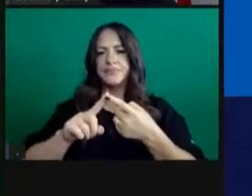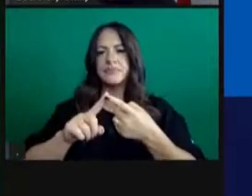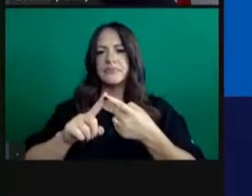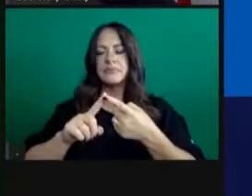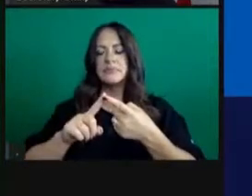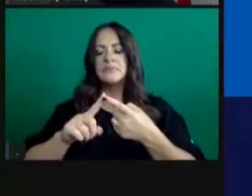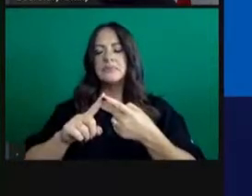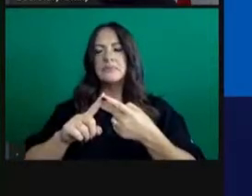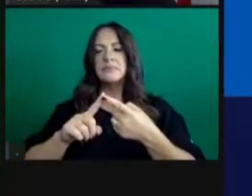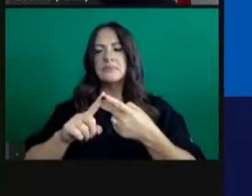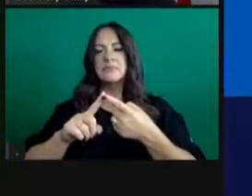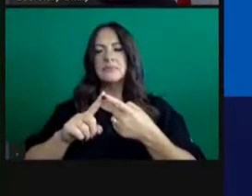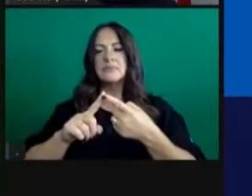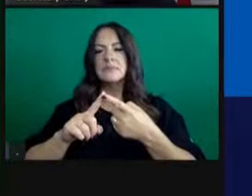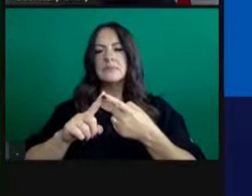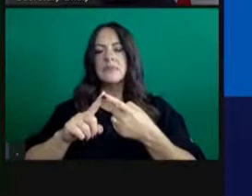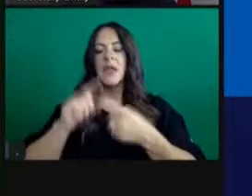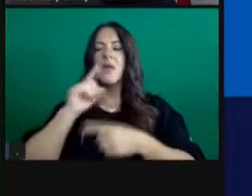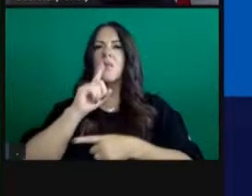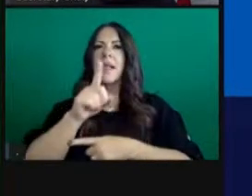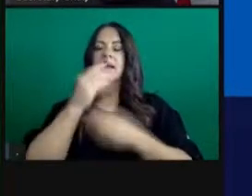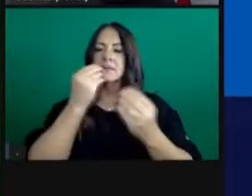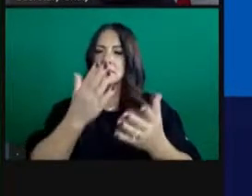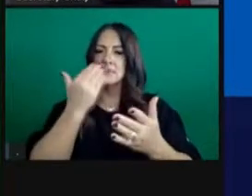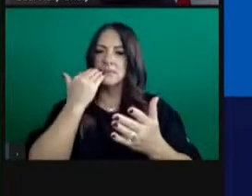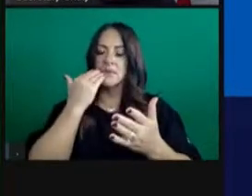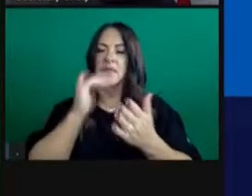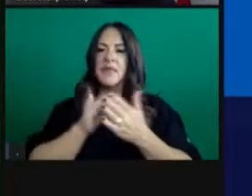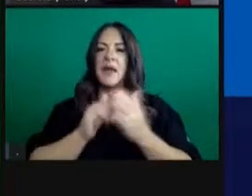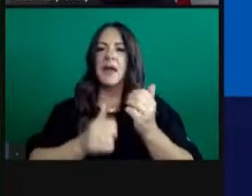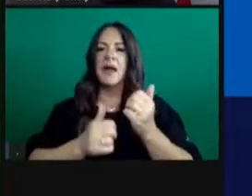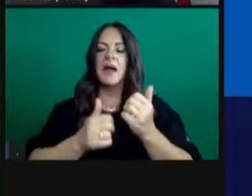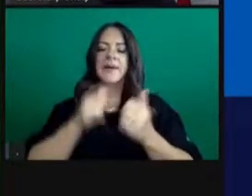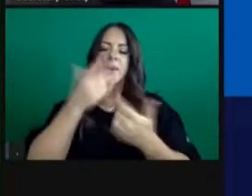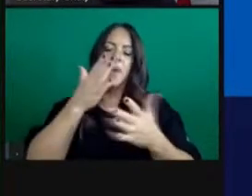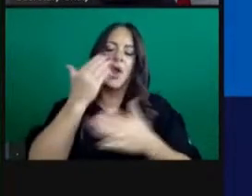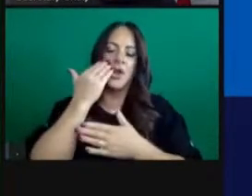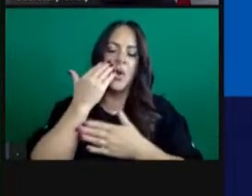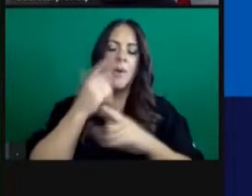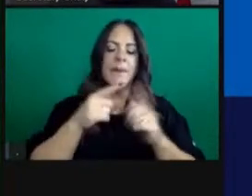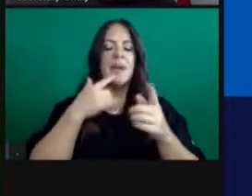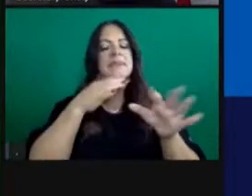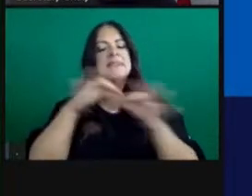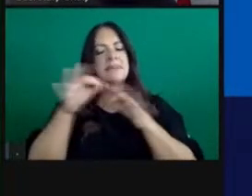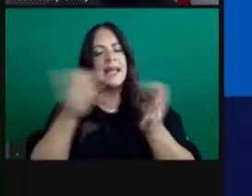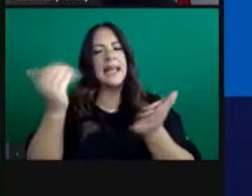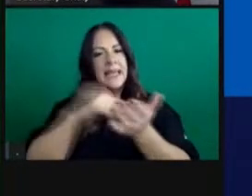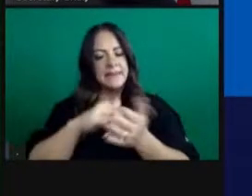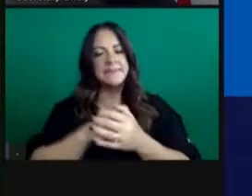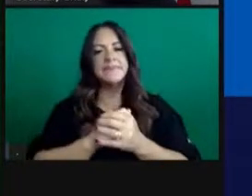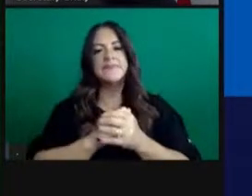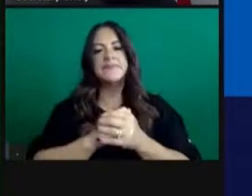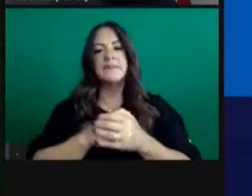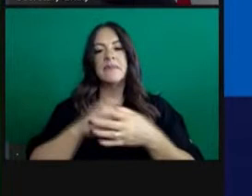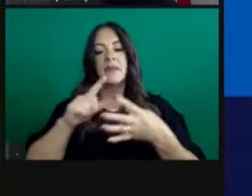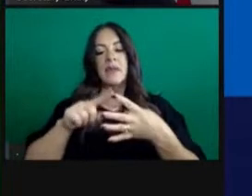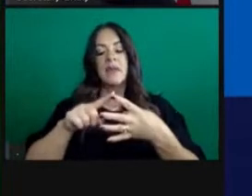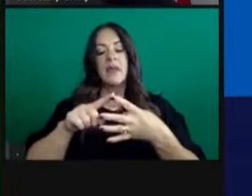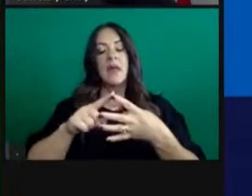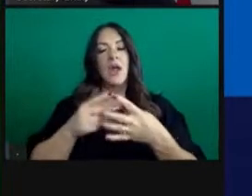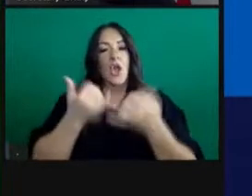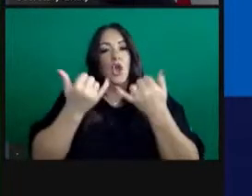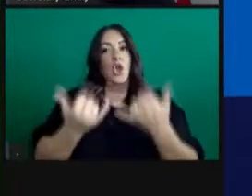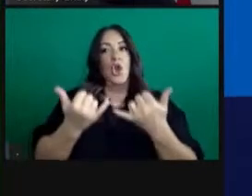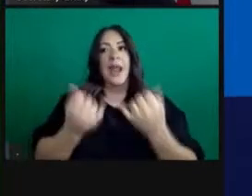projections. The first one, and much of this won't be a surprise, but it's important to walk through. The current ICU